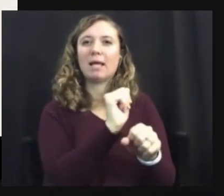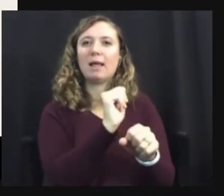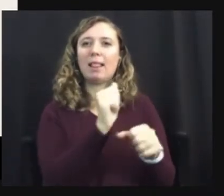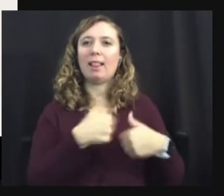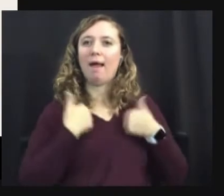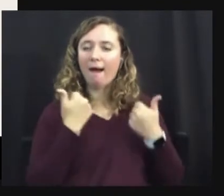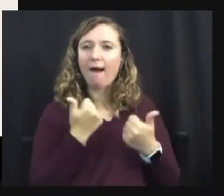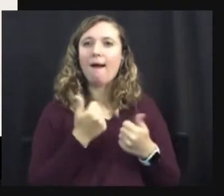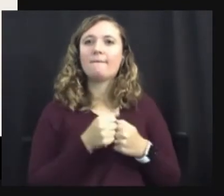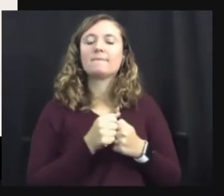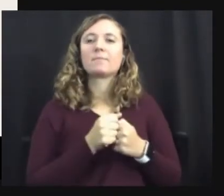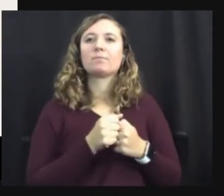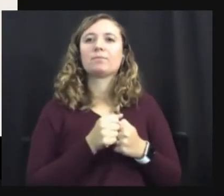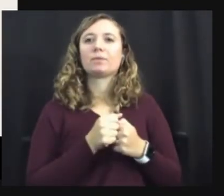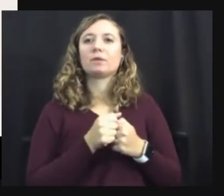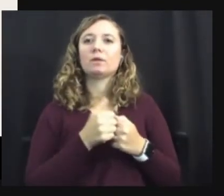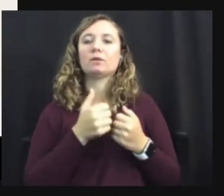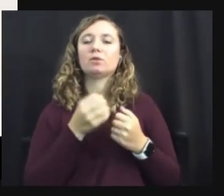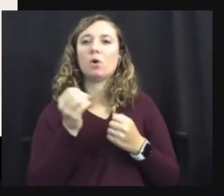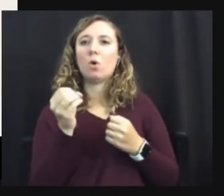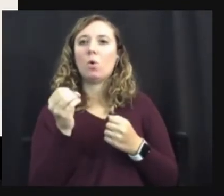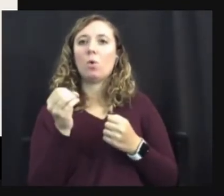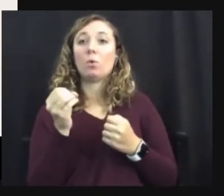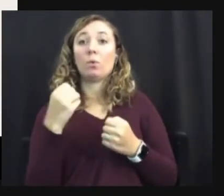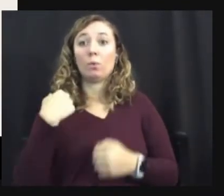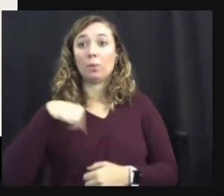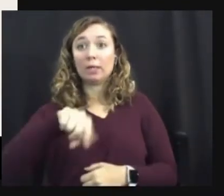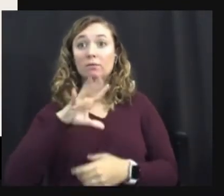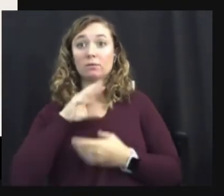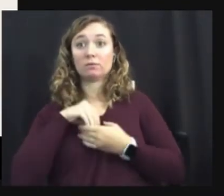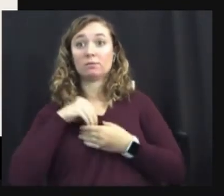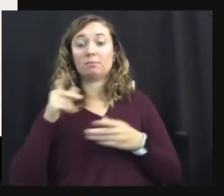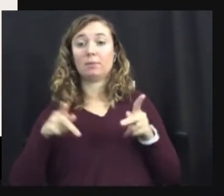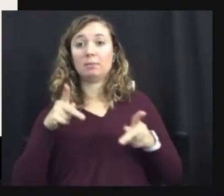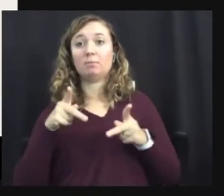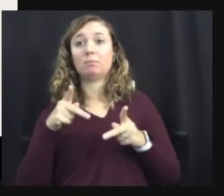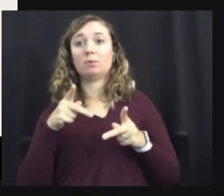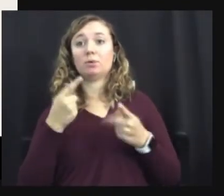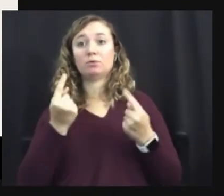and understand from our own perspectives. Um,